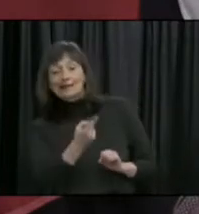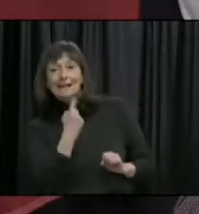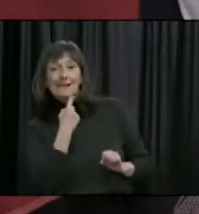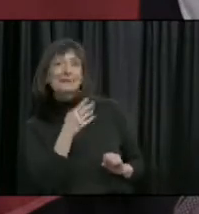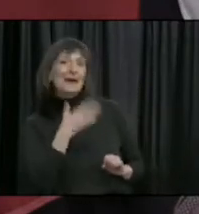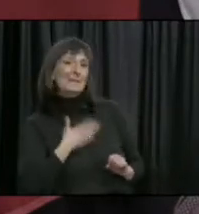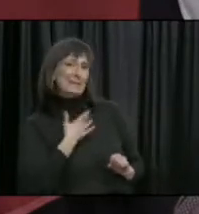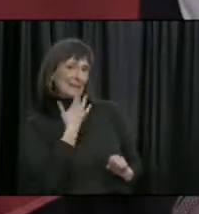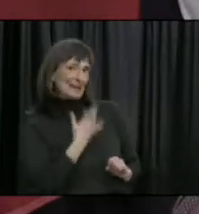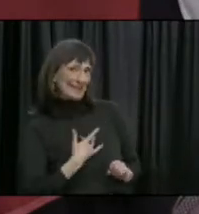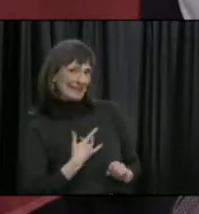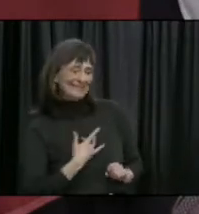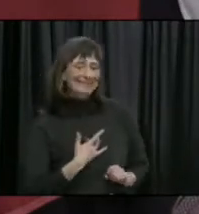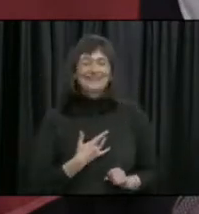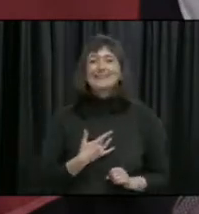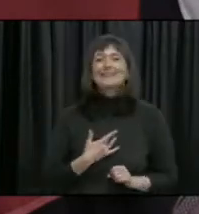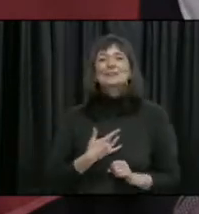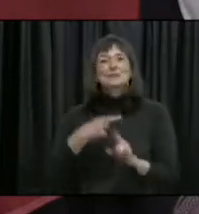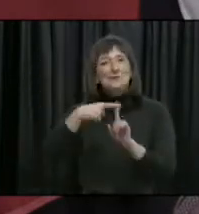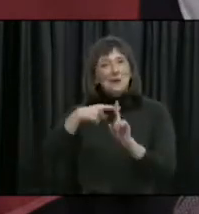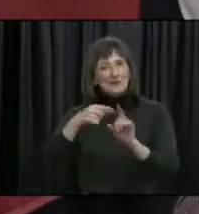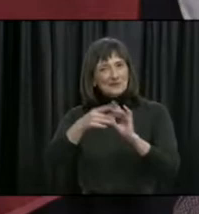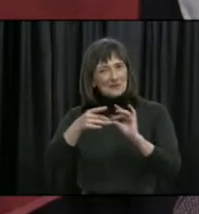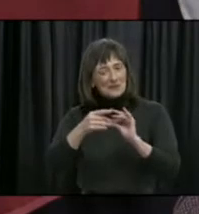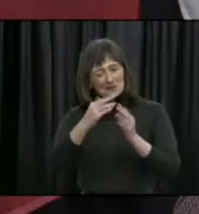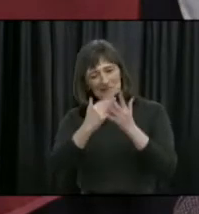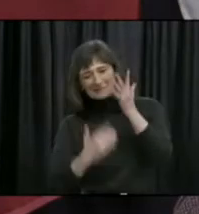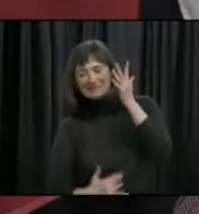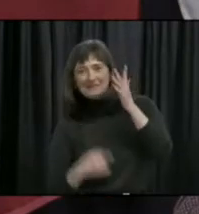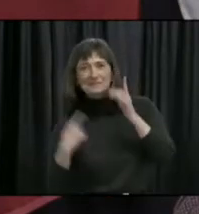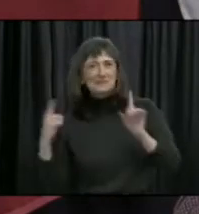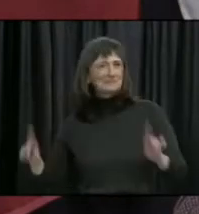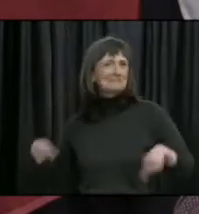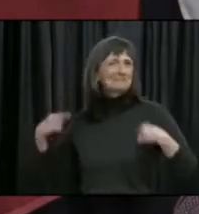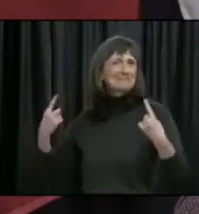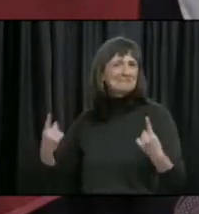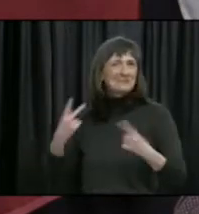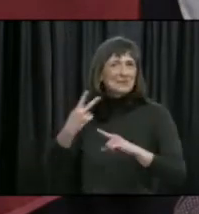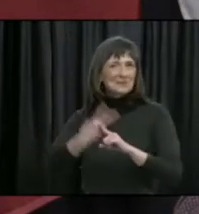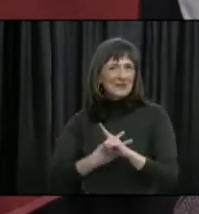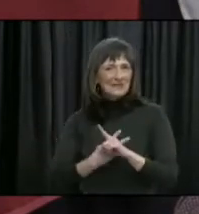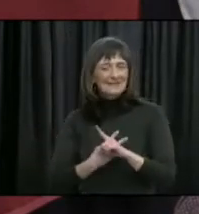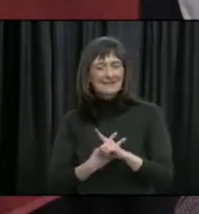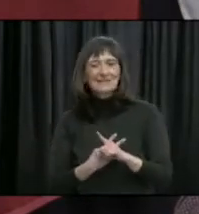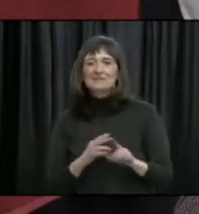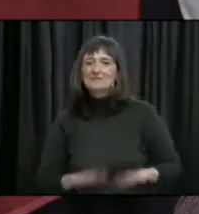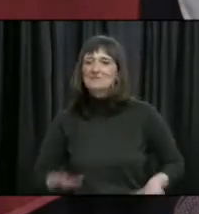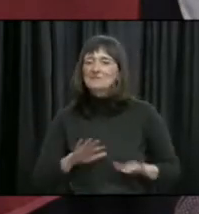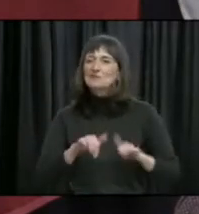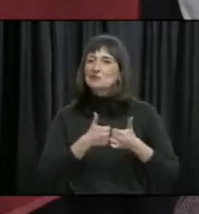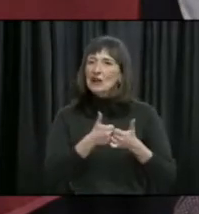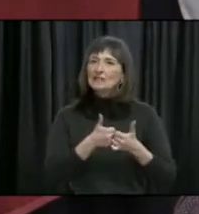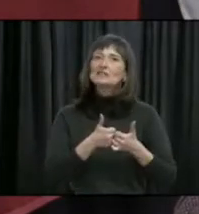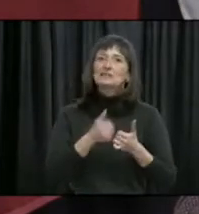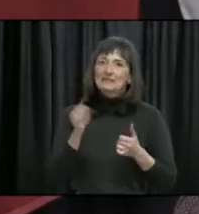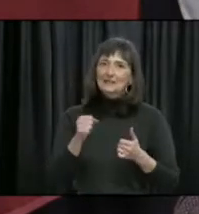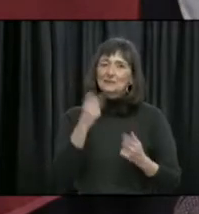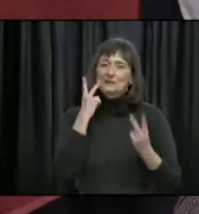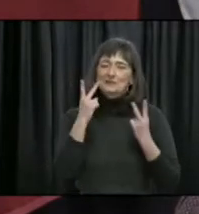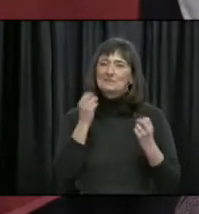so many good stories coming out of the challenging times that we're facing, and we are facing everywhere in our province and around the world.